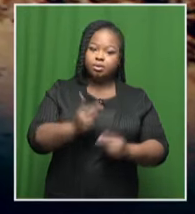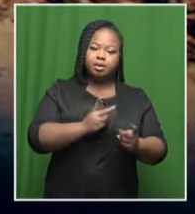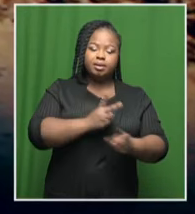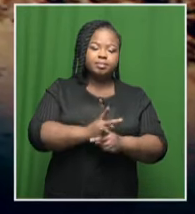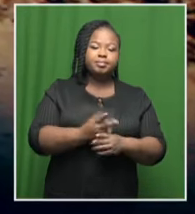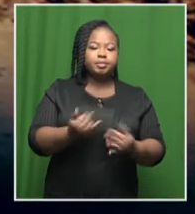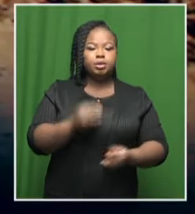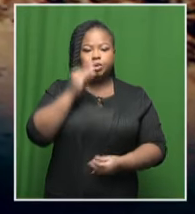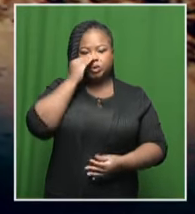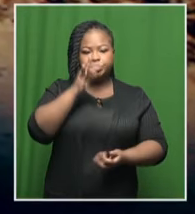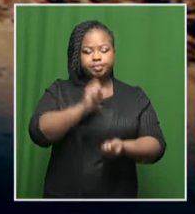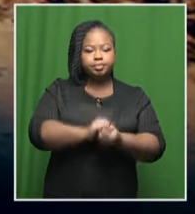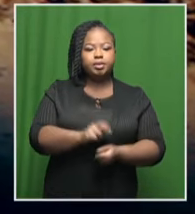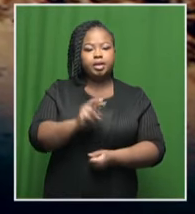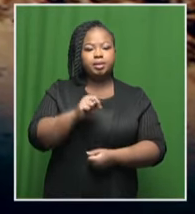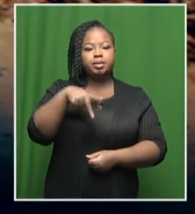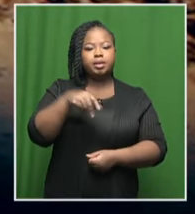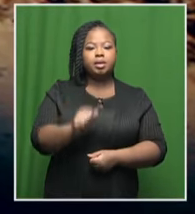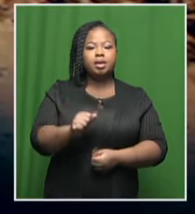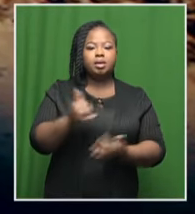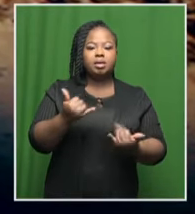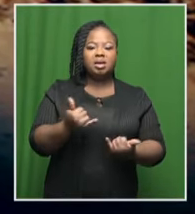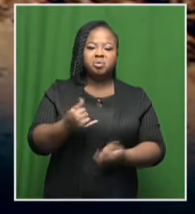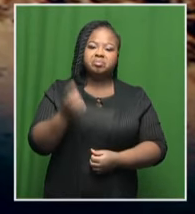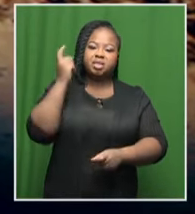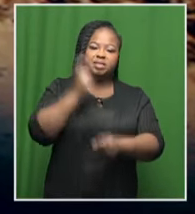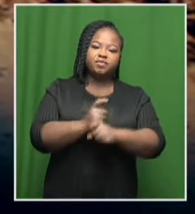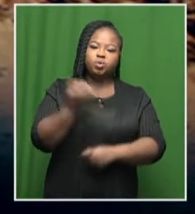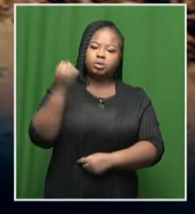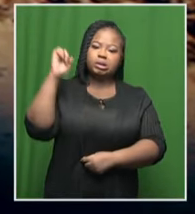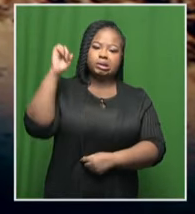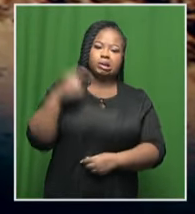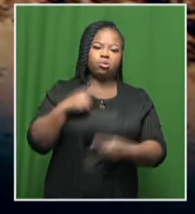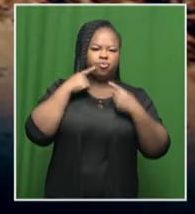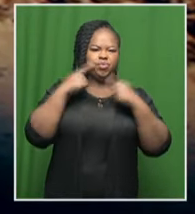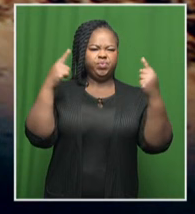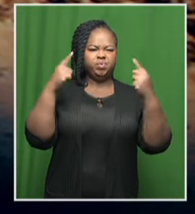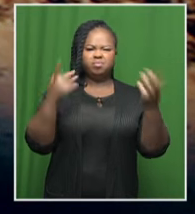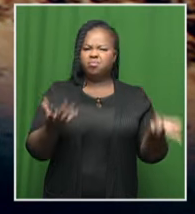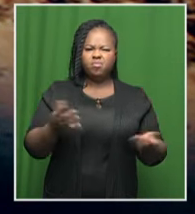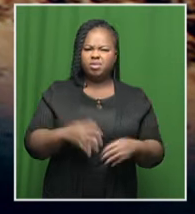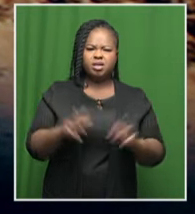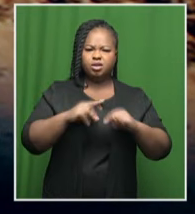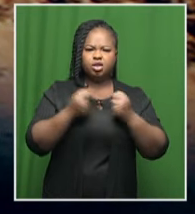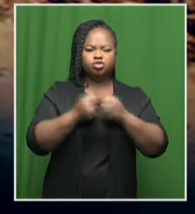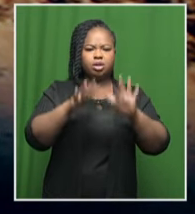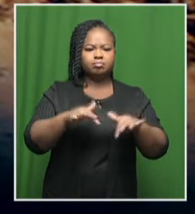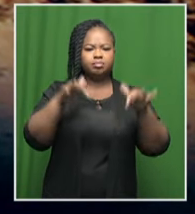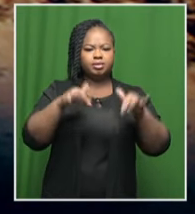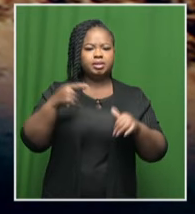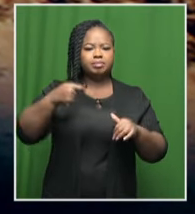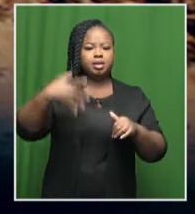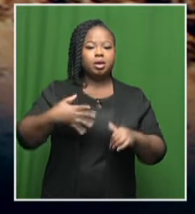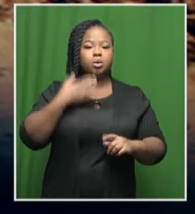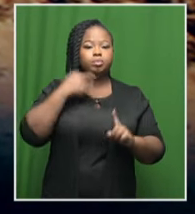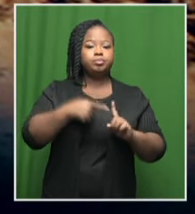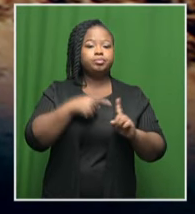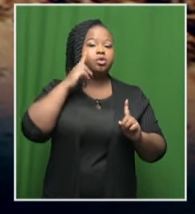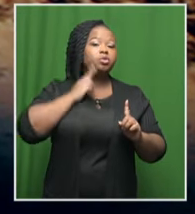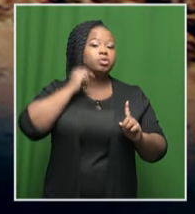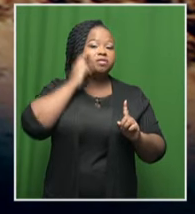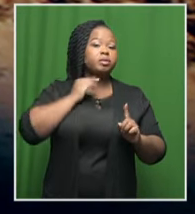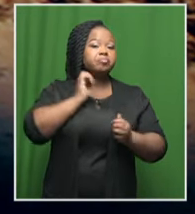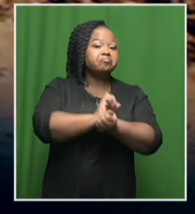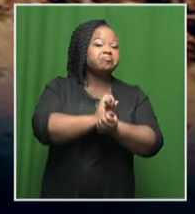Into those news headlines now, the National Prosecuting Authority has refused to disclose when National Assembly Speaker Nosybiwe Mapisa Ngakula